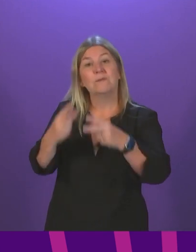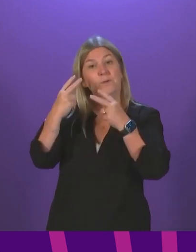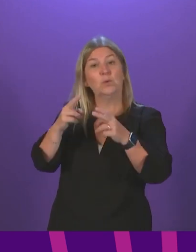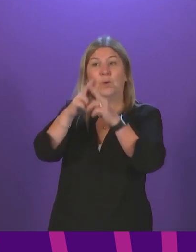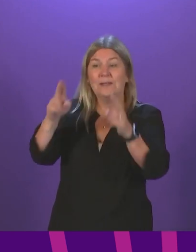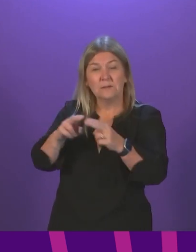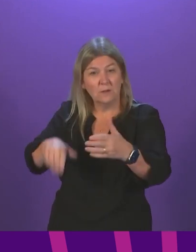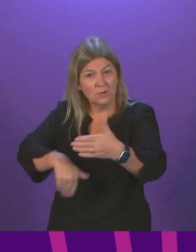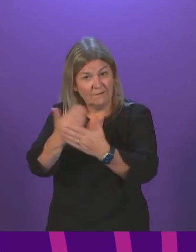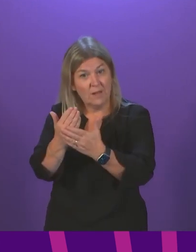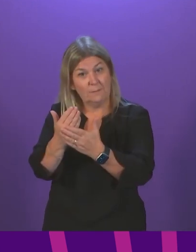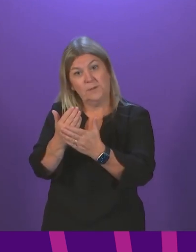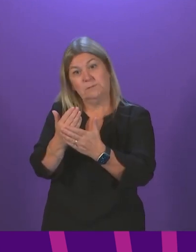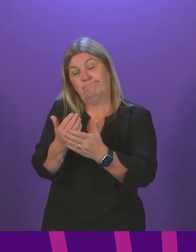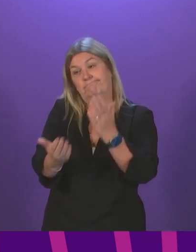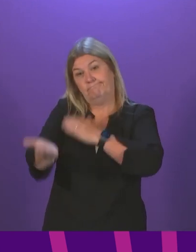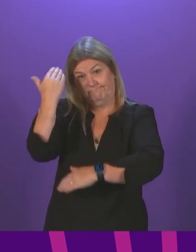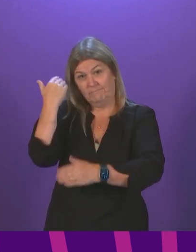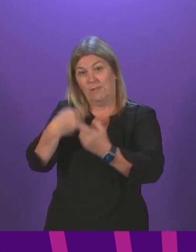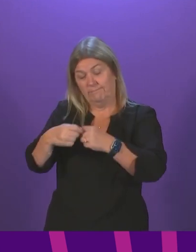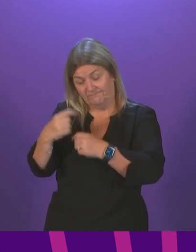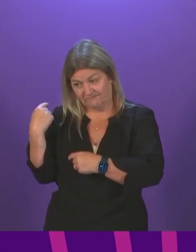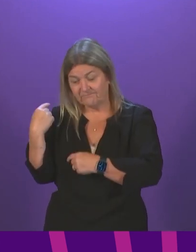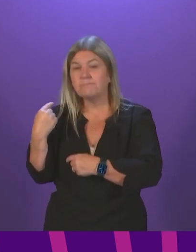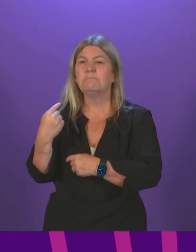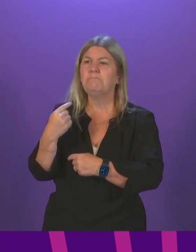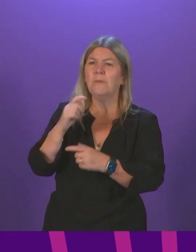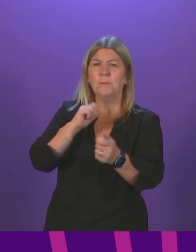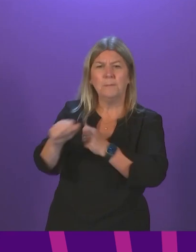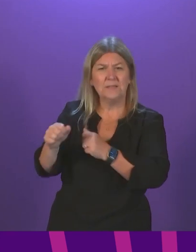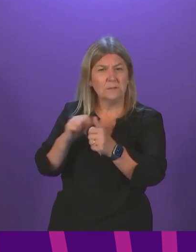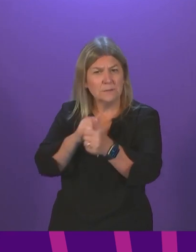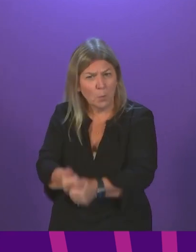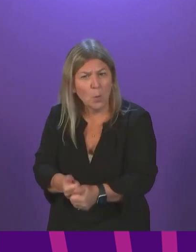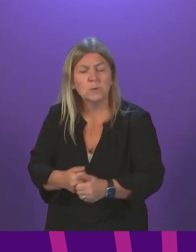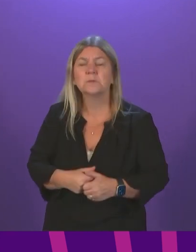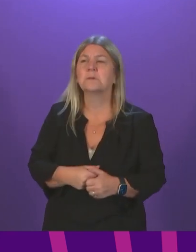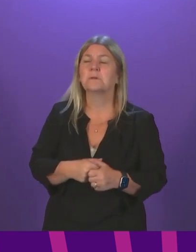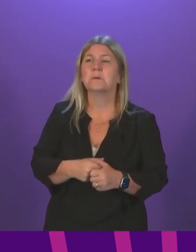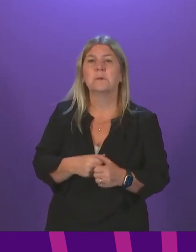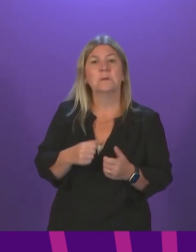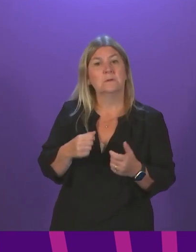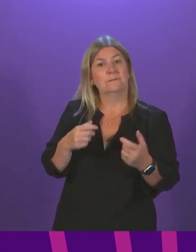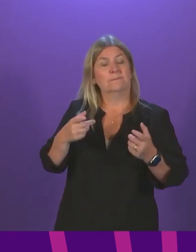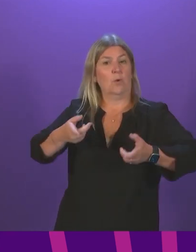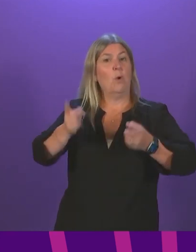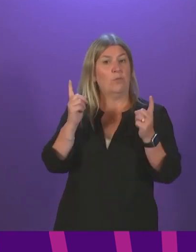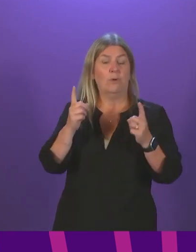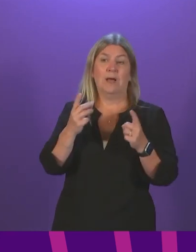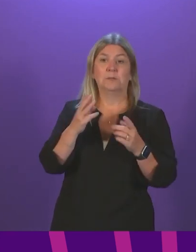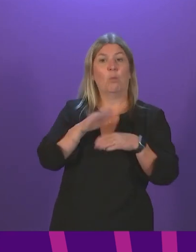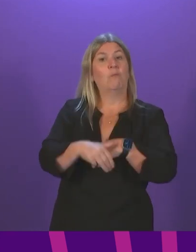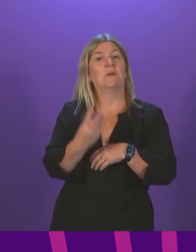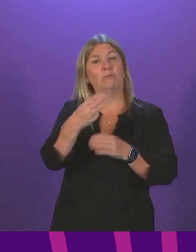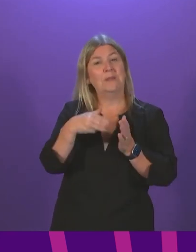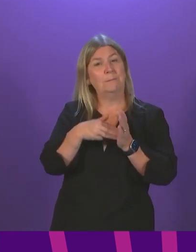international development at an earlier stage of the pandemic so that we could better target support. We've authorised over £3 million of support from